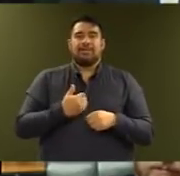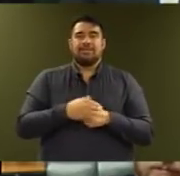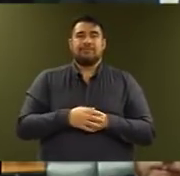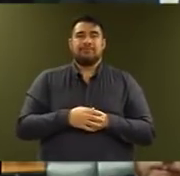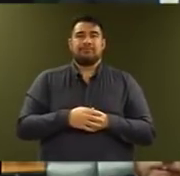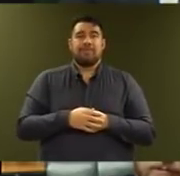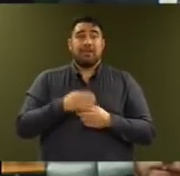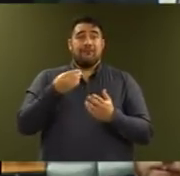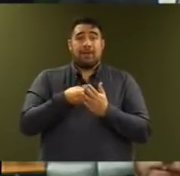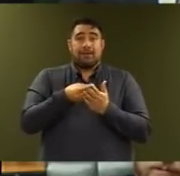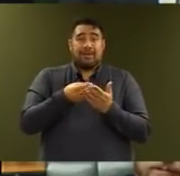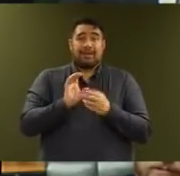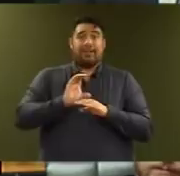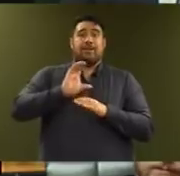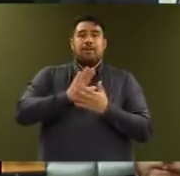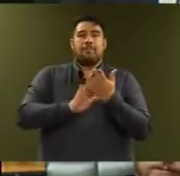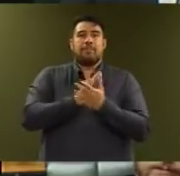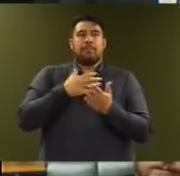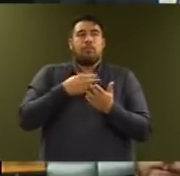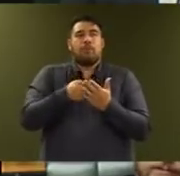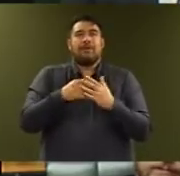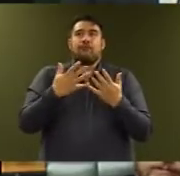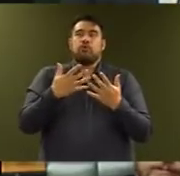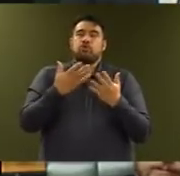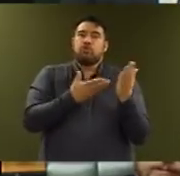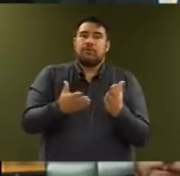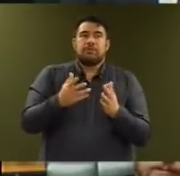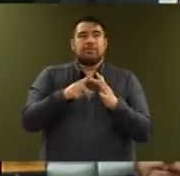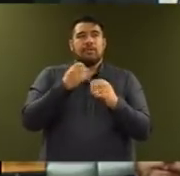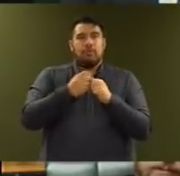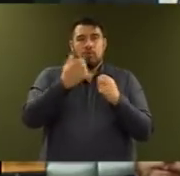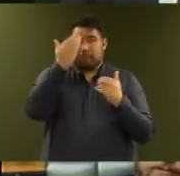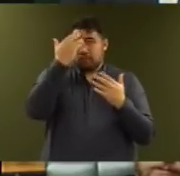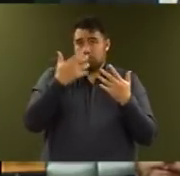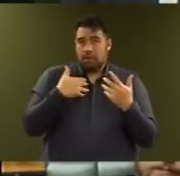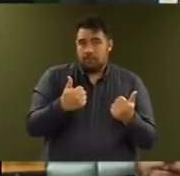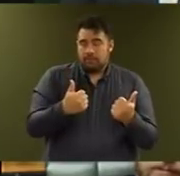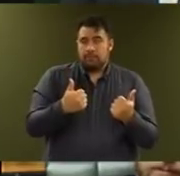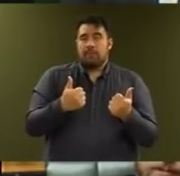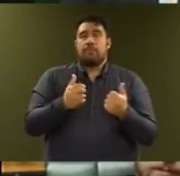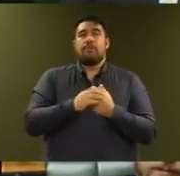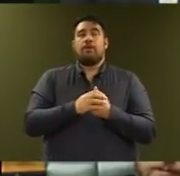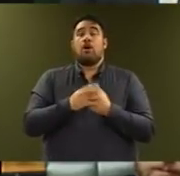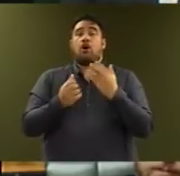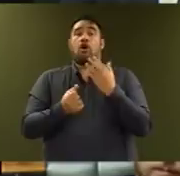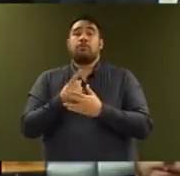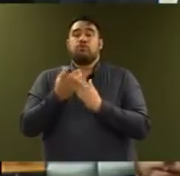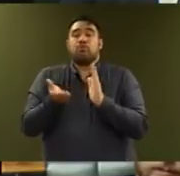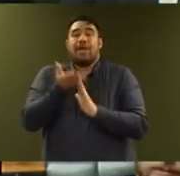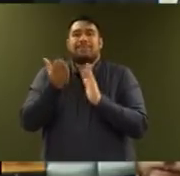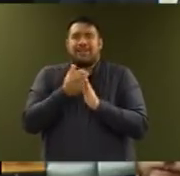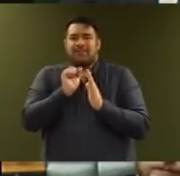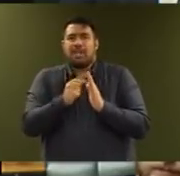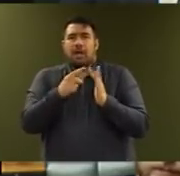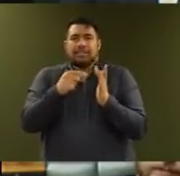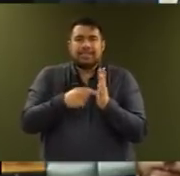funding means there will be more money for services such as mental health, the opportunity to update technology and take